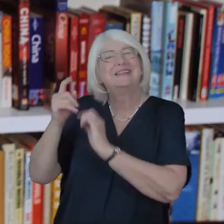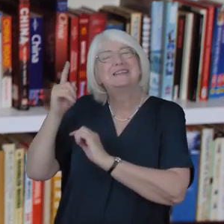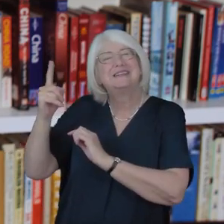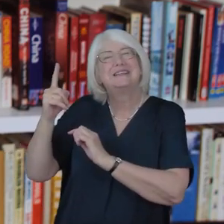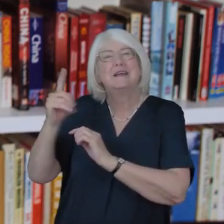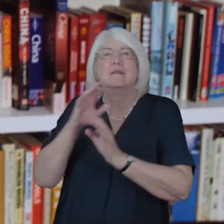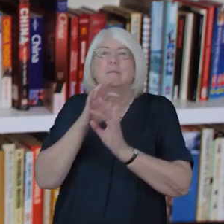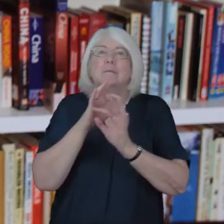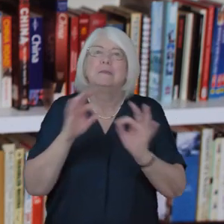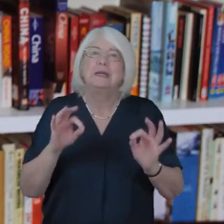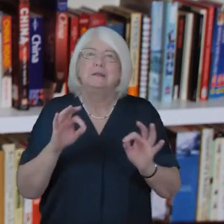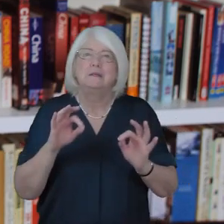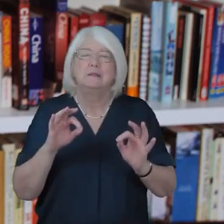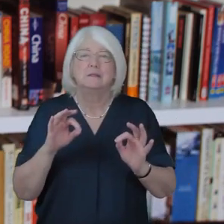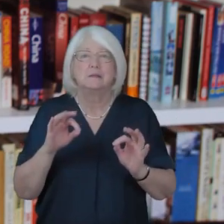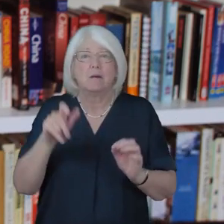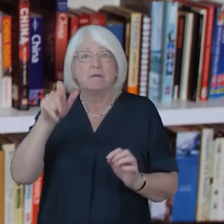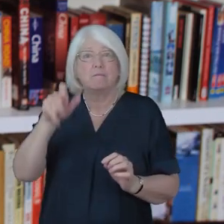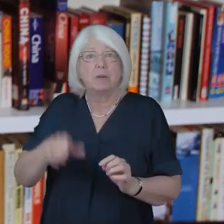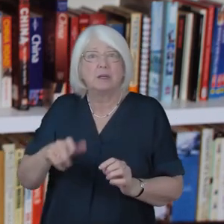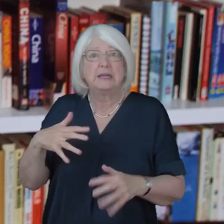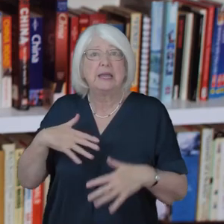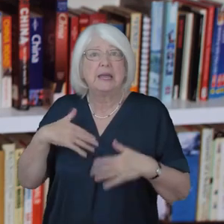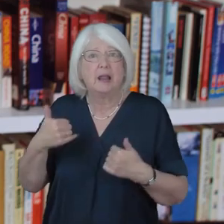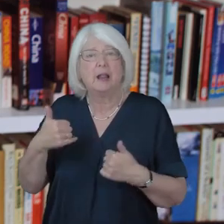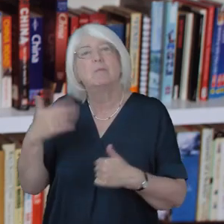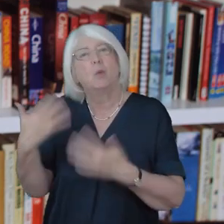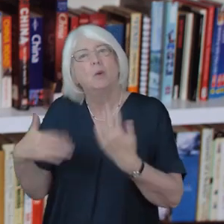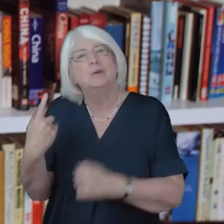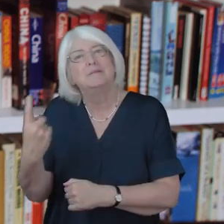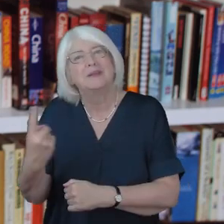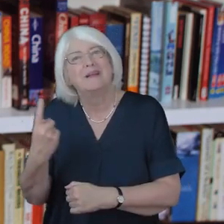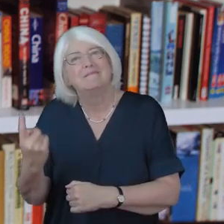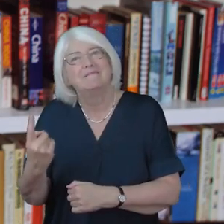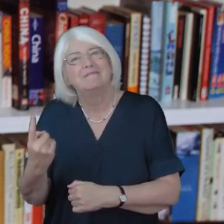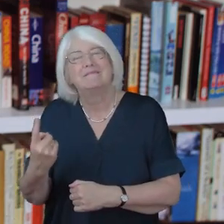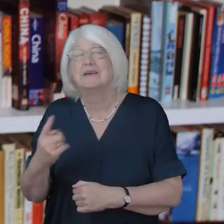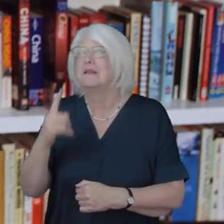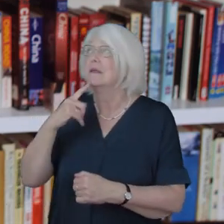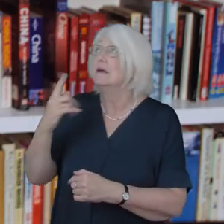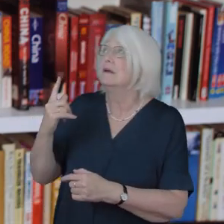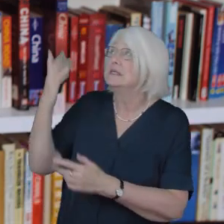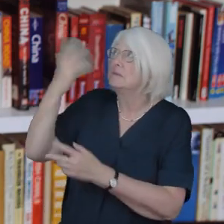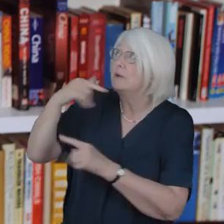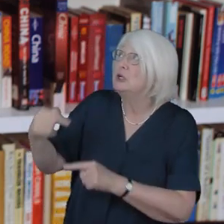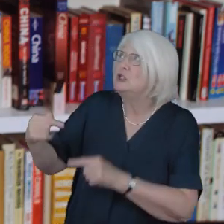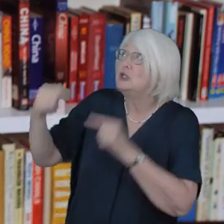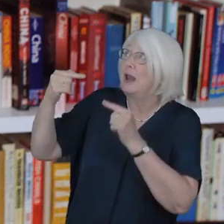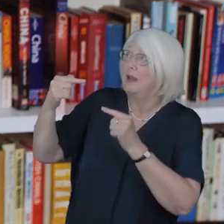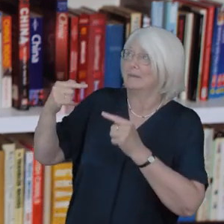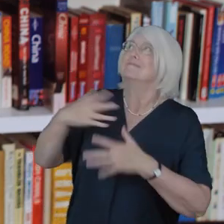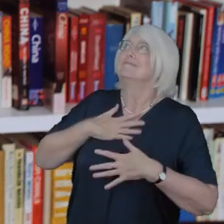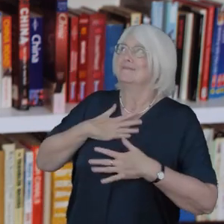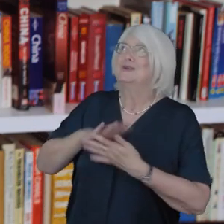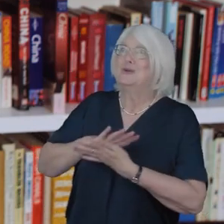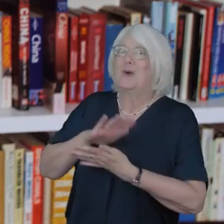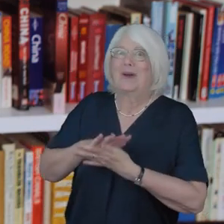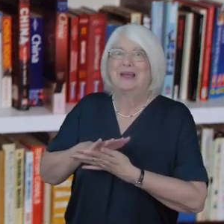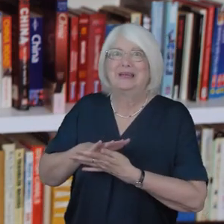healer The joy of the challenging spirit The hope of the three in one